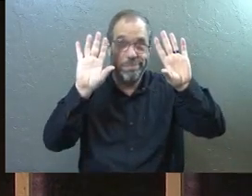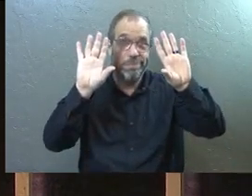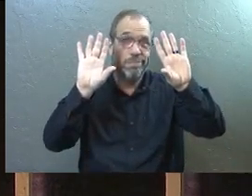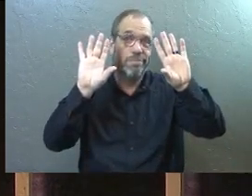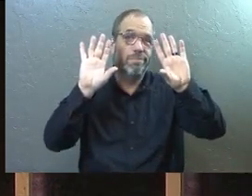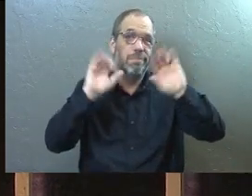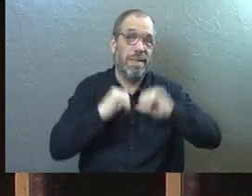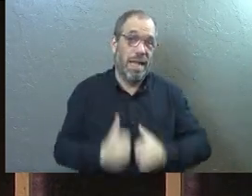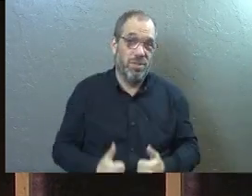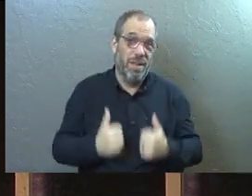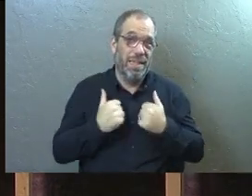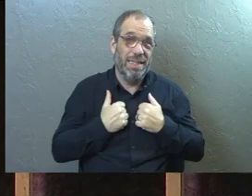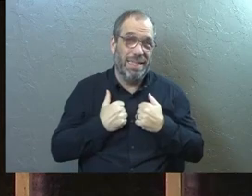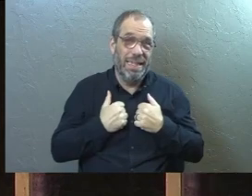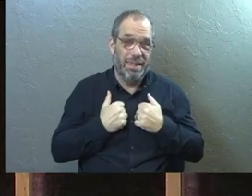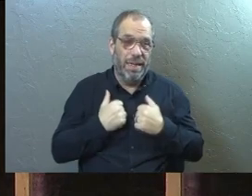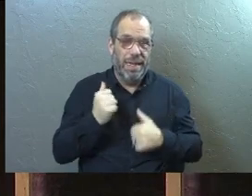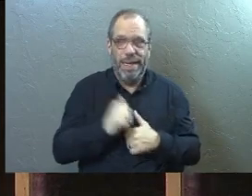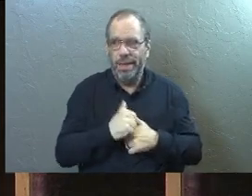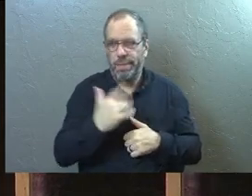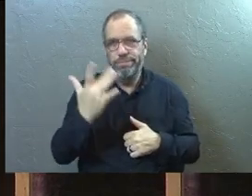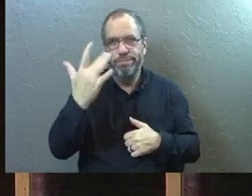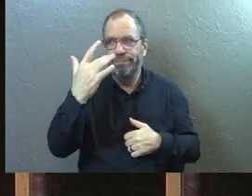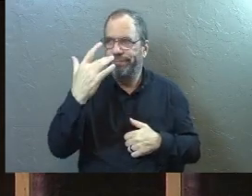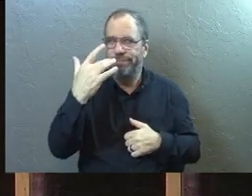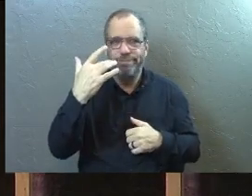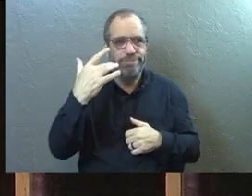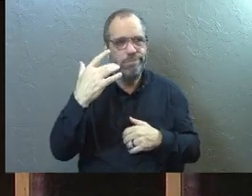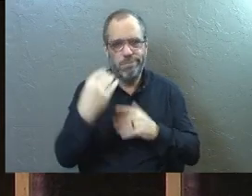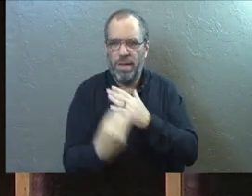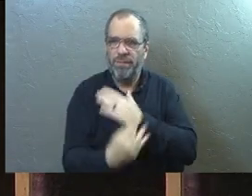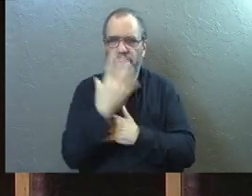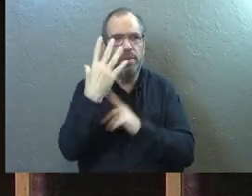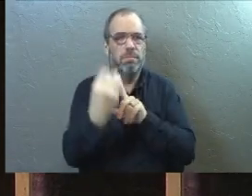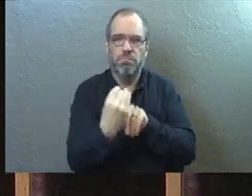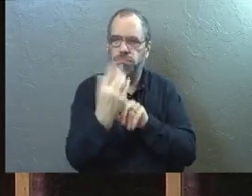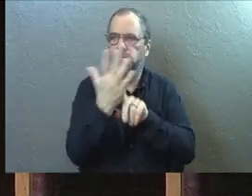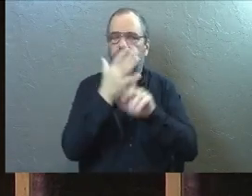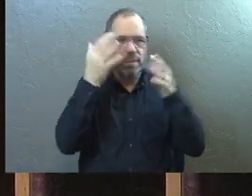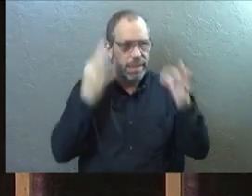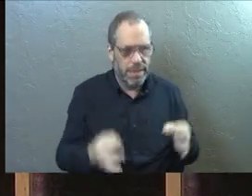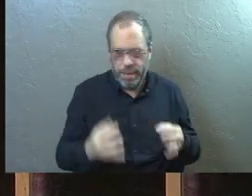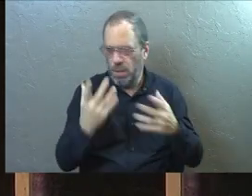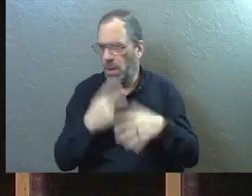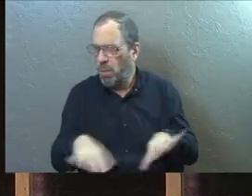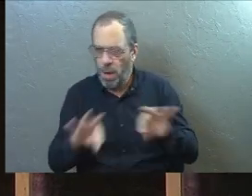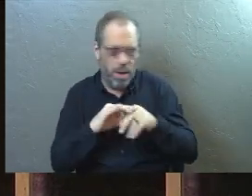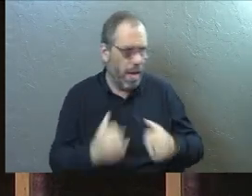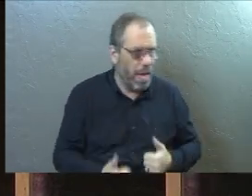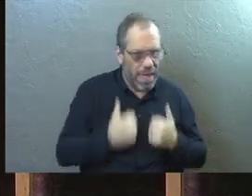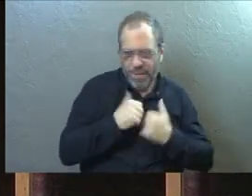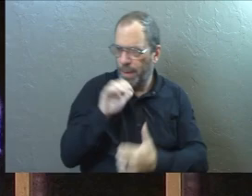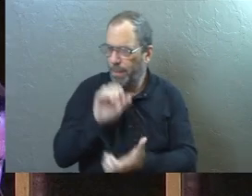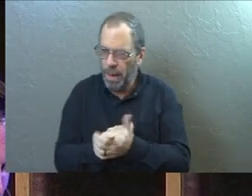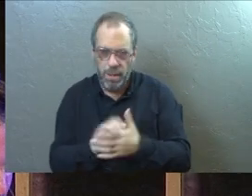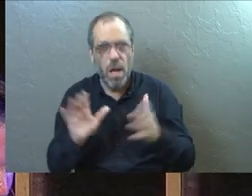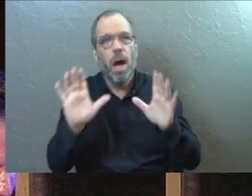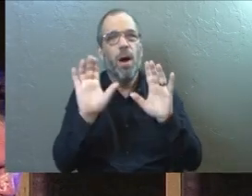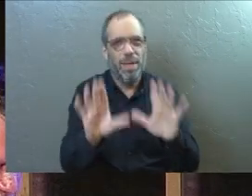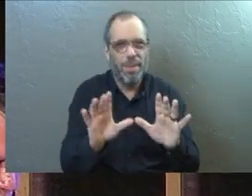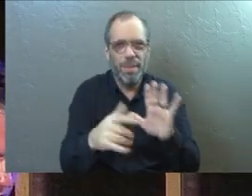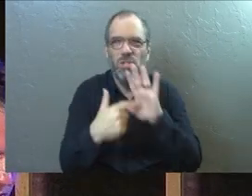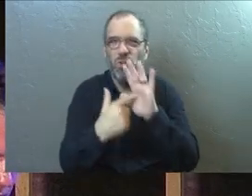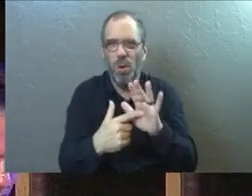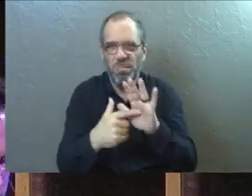And then that's how we live. It gets into our talk. gets into the way we think, the way we make decisions, our priorities, things like that. So I've got a little